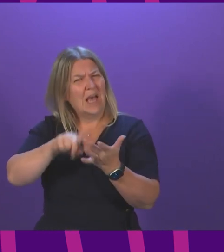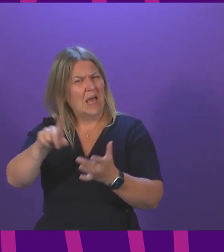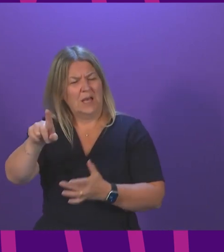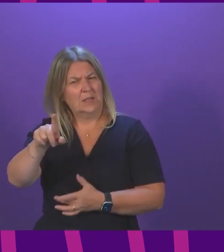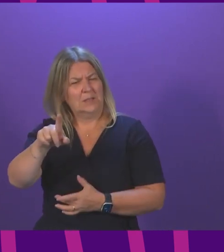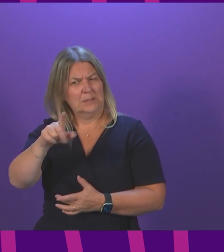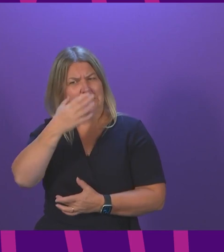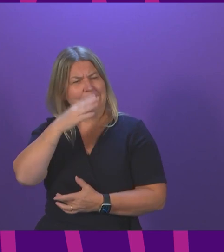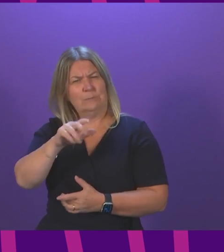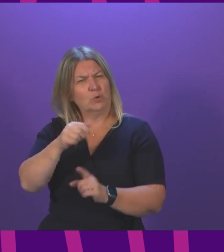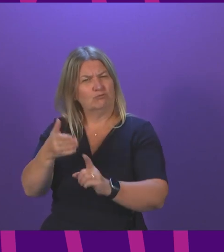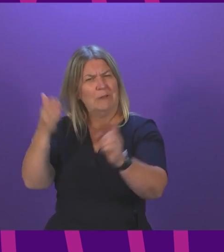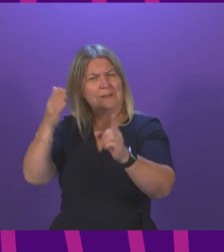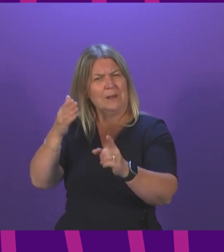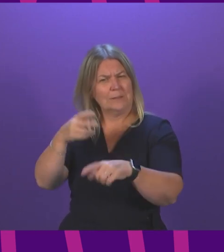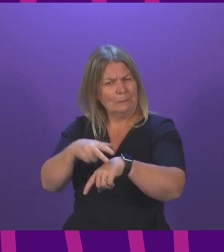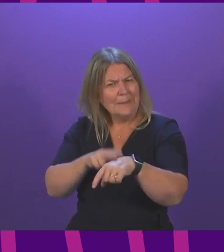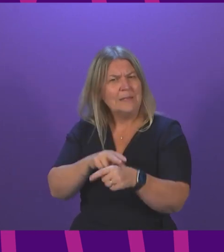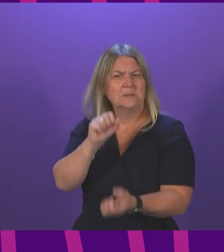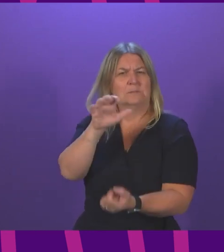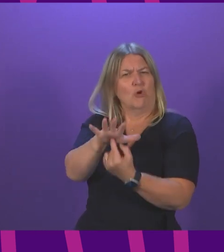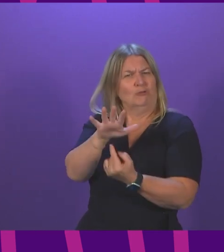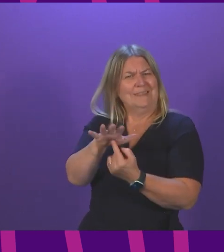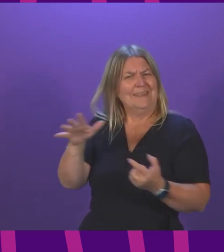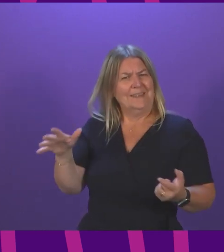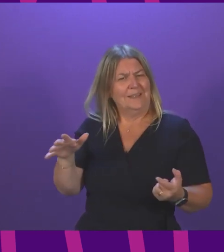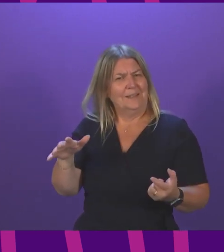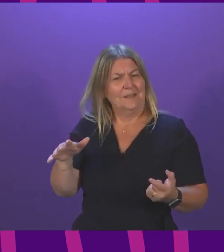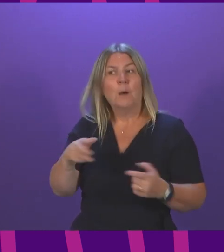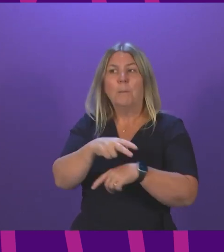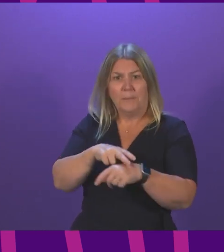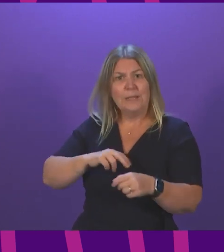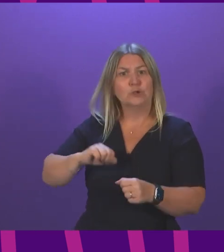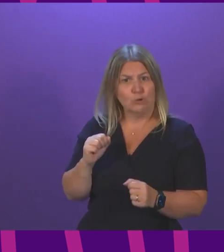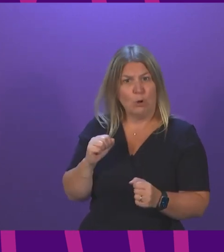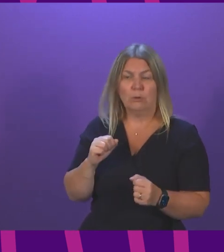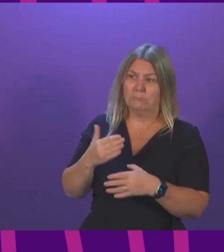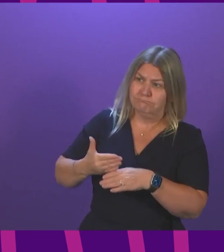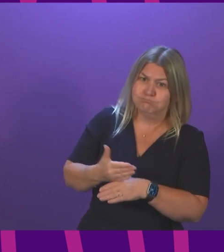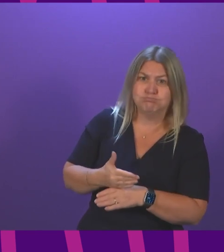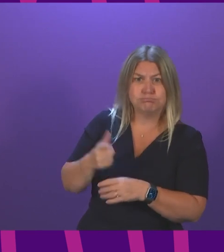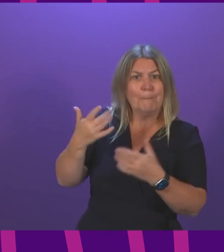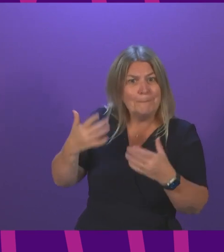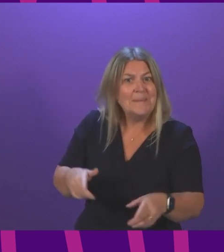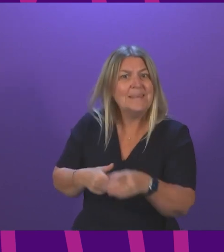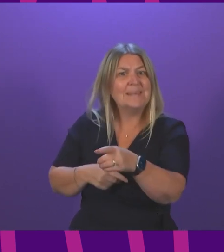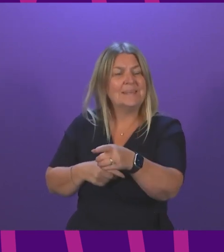a priority group, but given the incredible efforts that Police Scotland and serving police officers will make, policing COP26